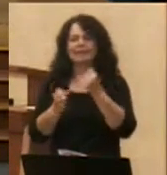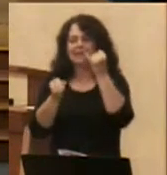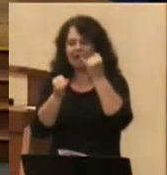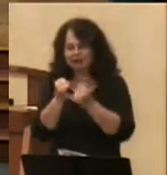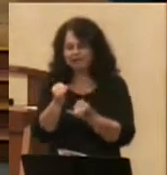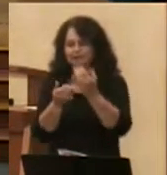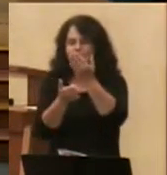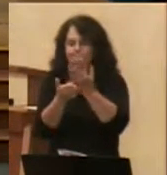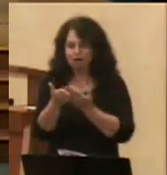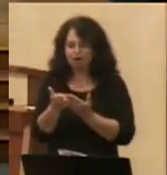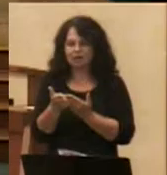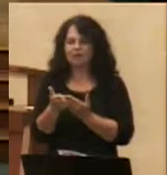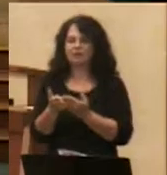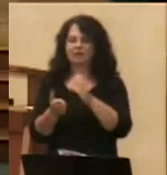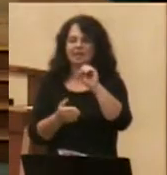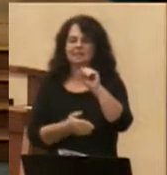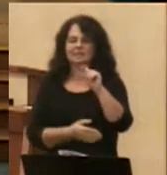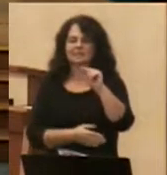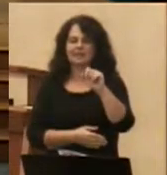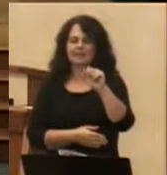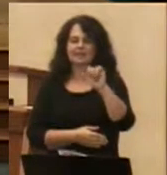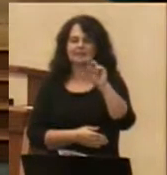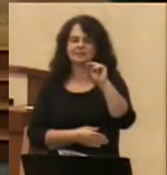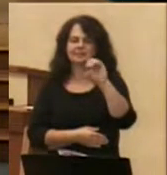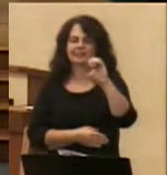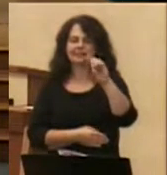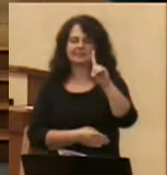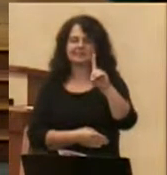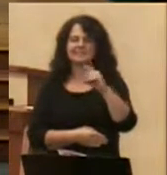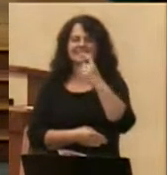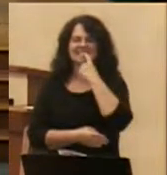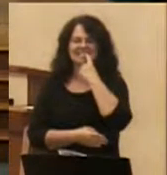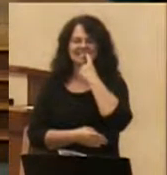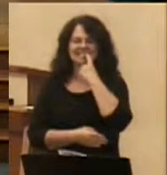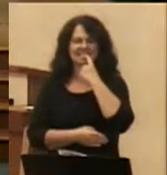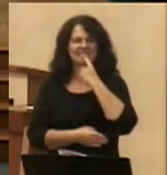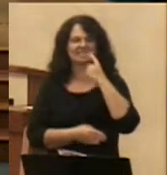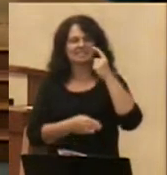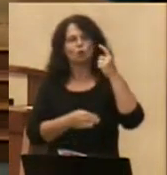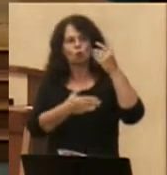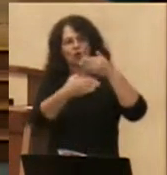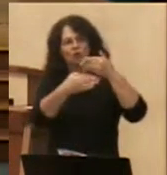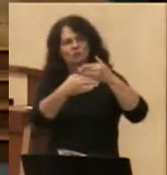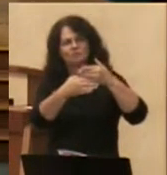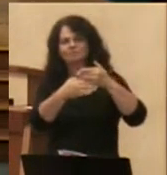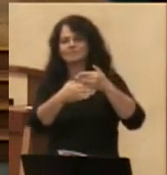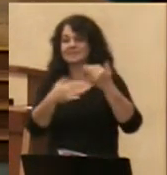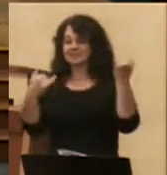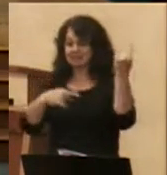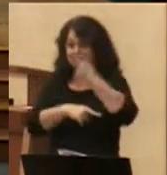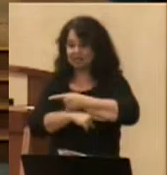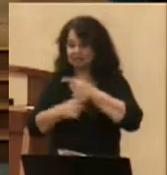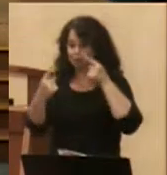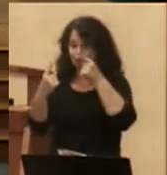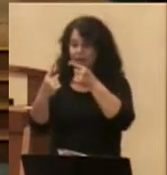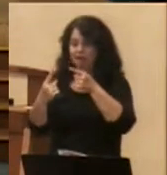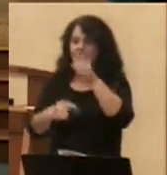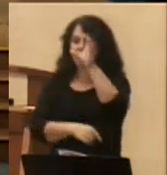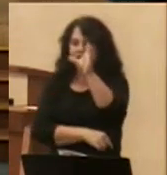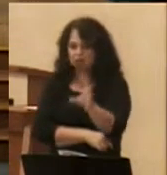of the sanctuary, we deal with crosses. There are only four